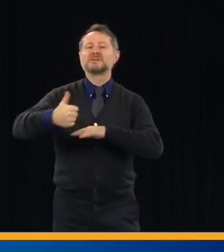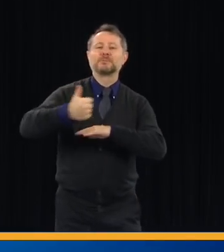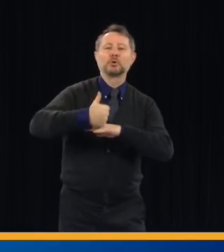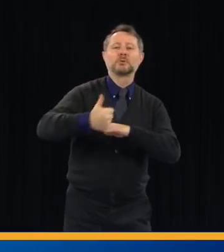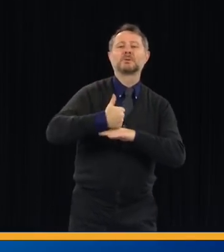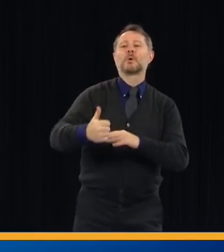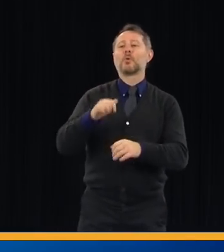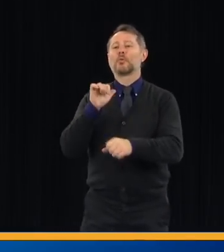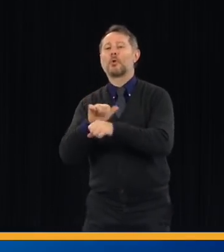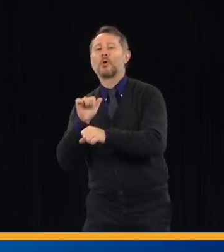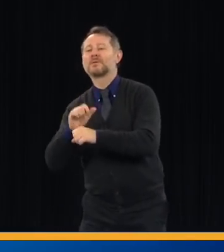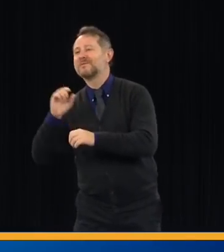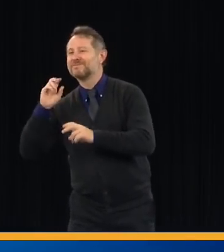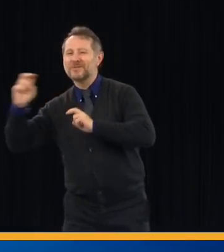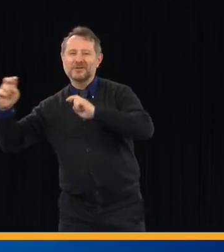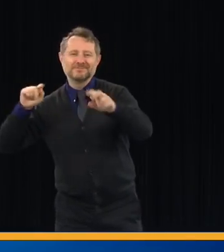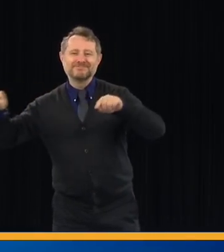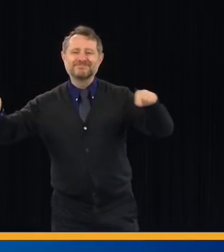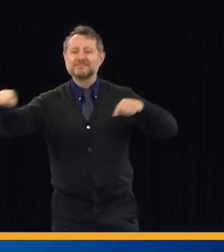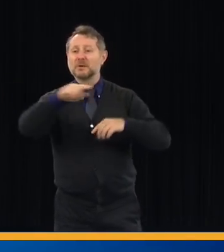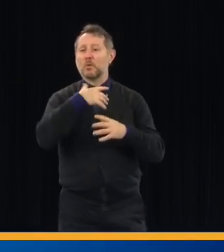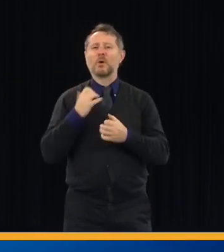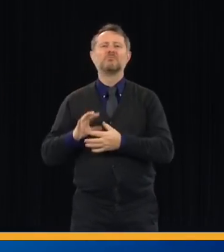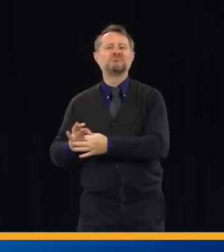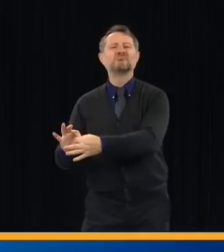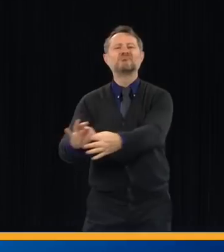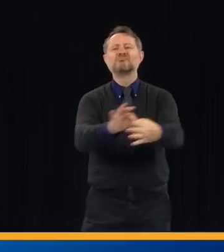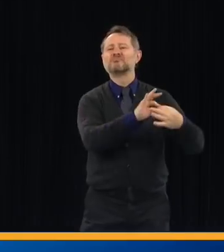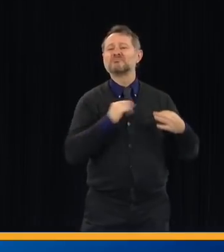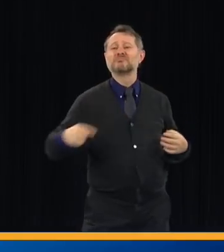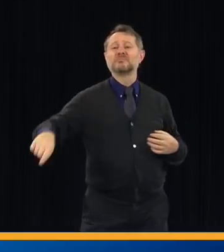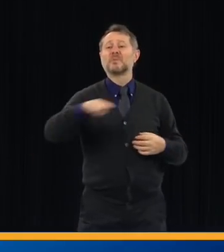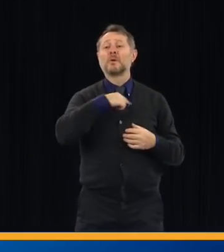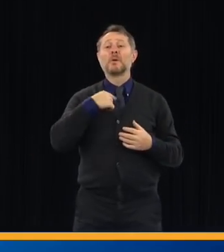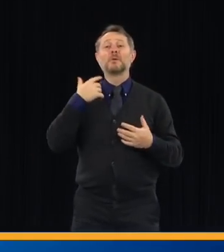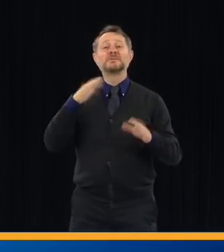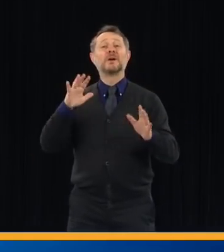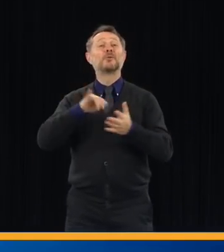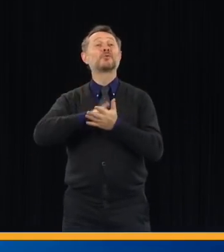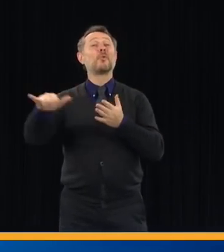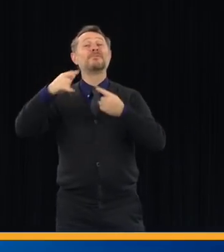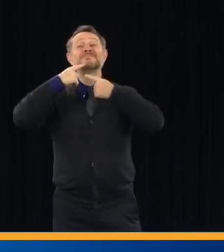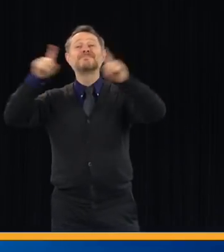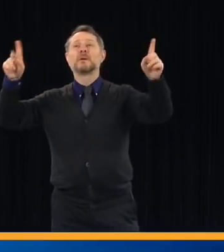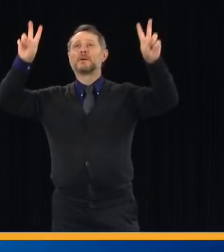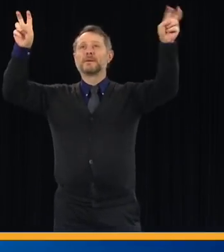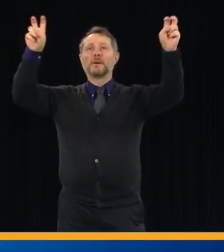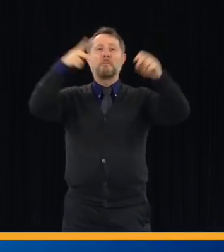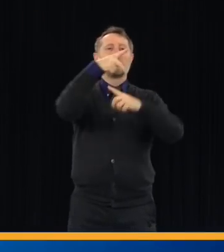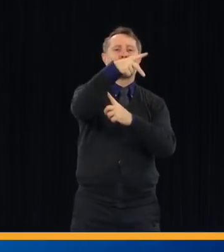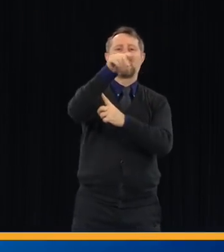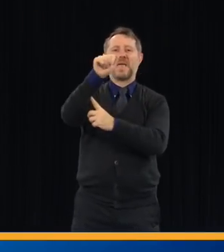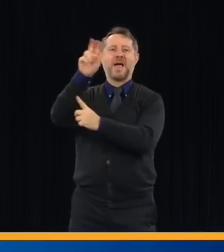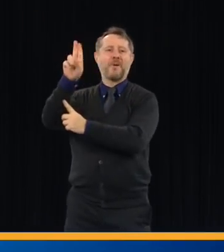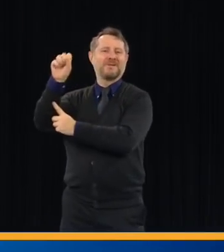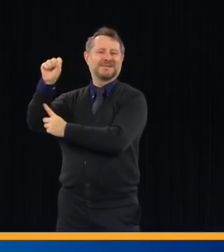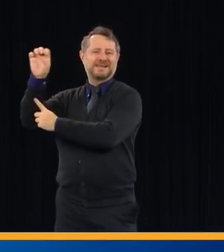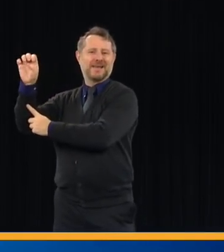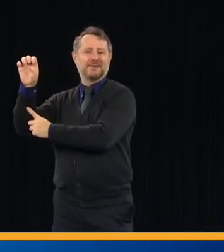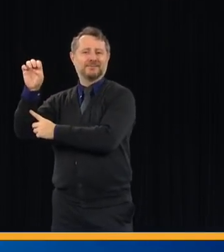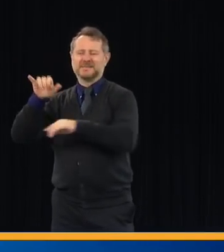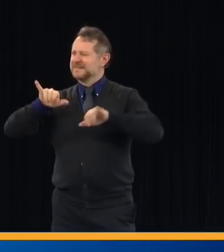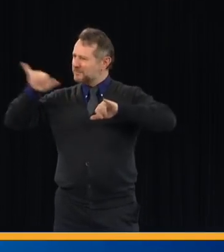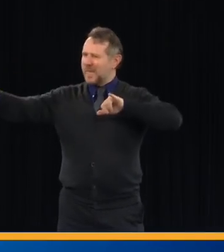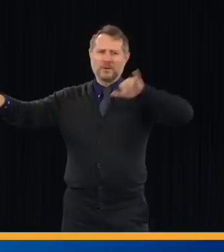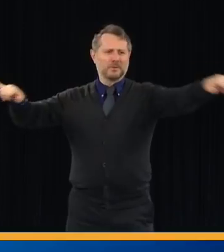Paws did is it stopped everything at the same time. It was a blunt device, but it shut